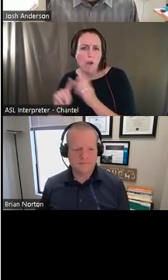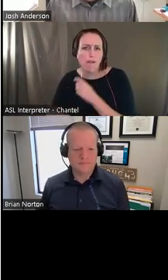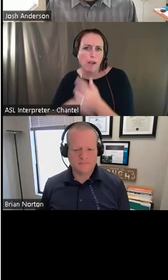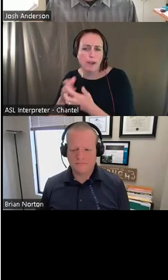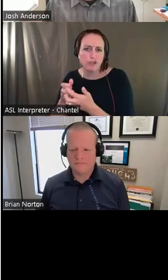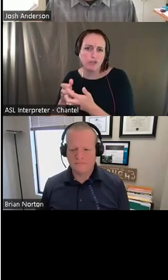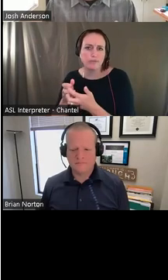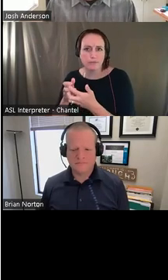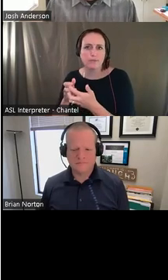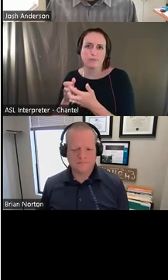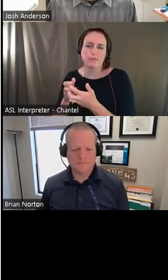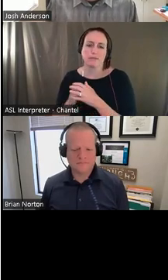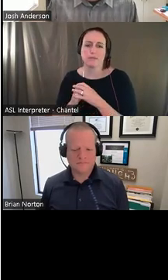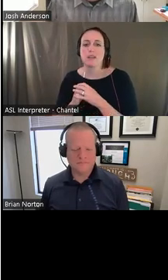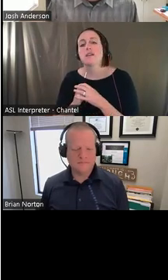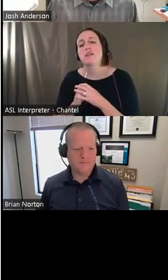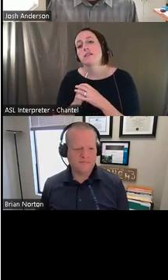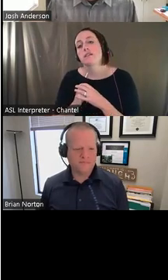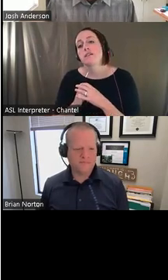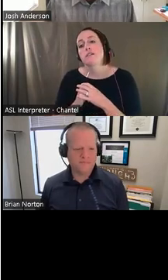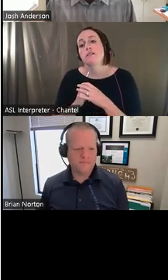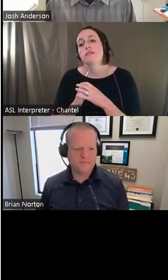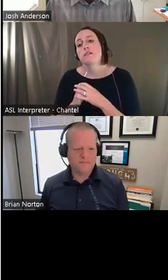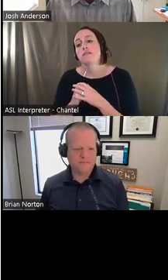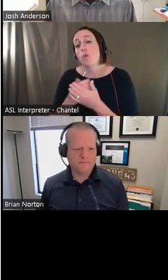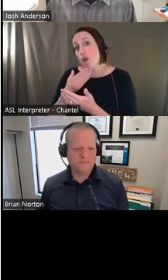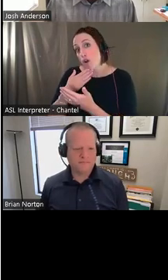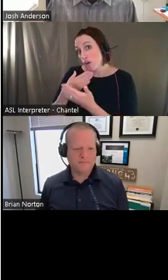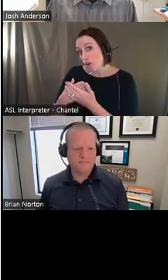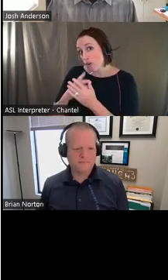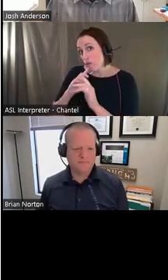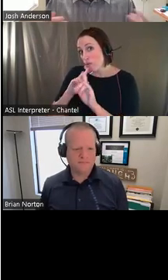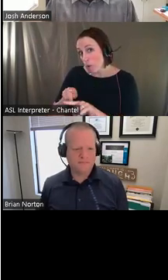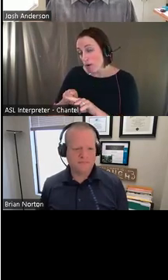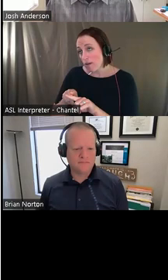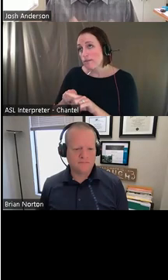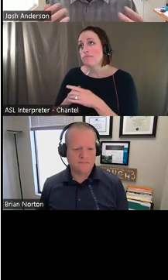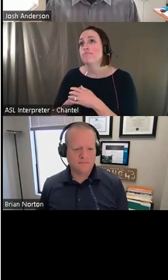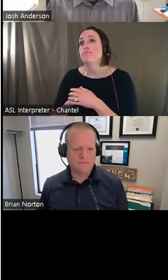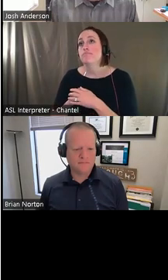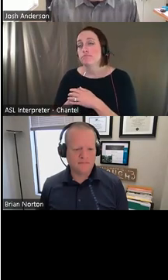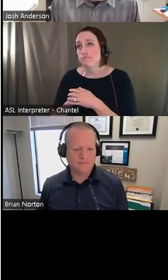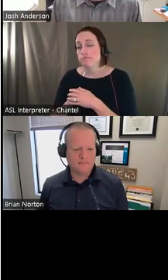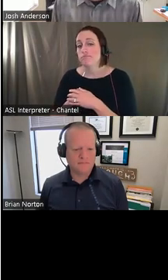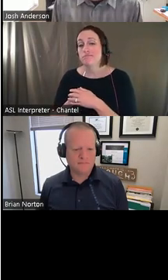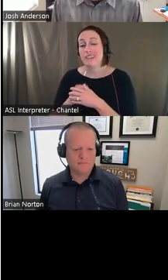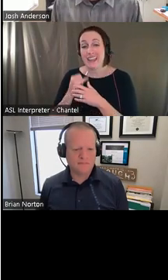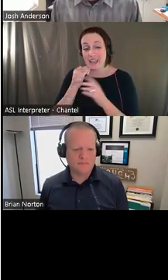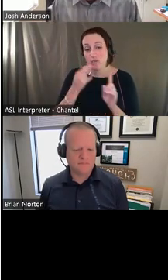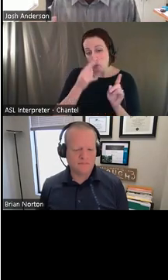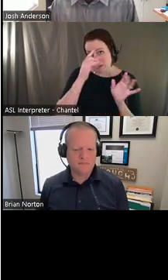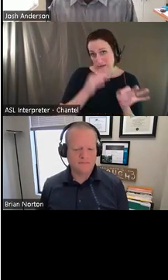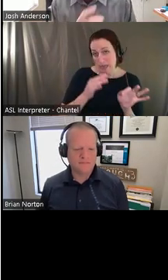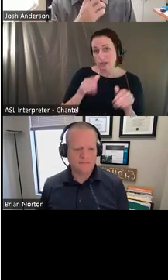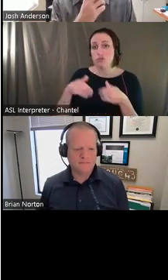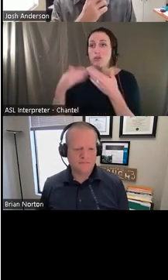good report, at least for my team, what I always tell them is, you know, if you're recommending a piece of equipment, a piece of assistive technology, a